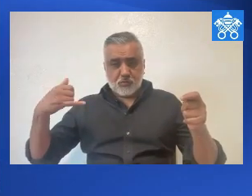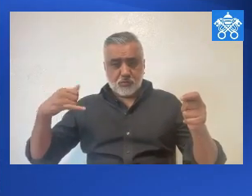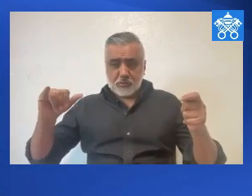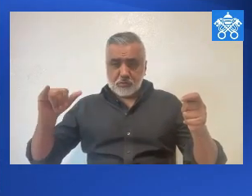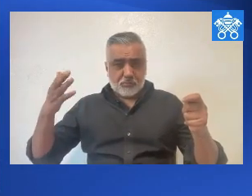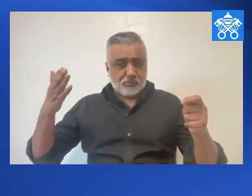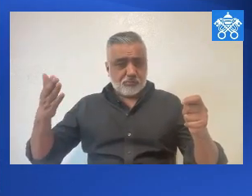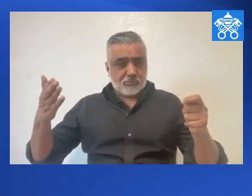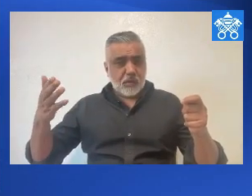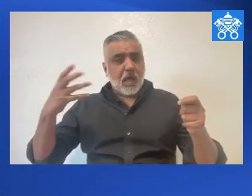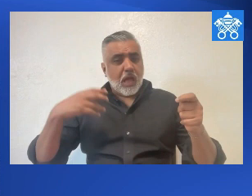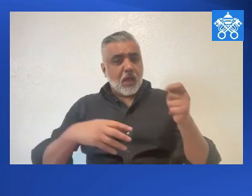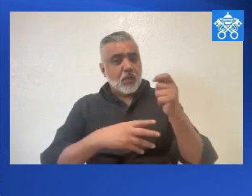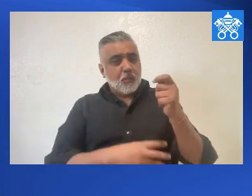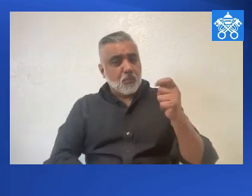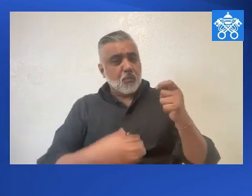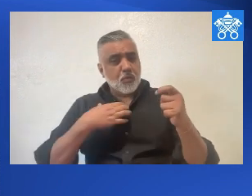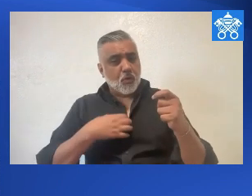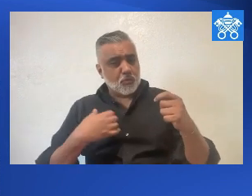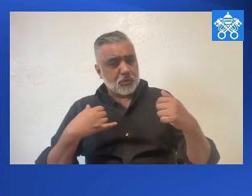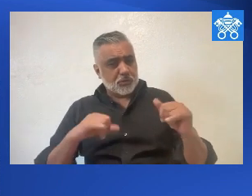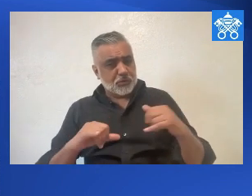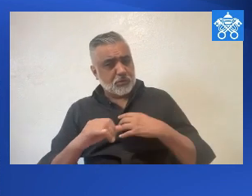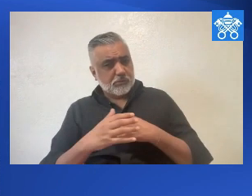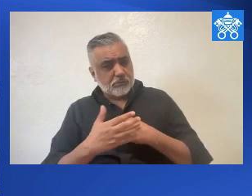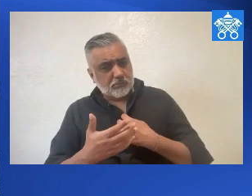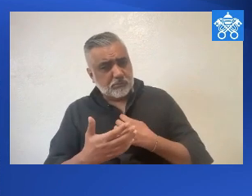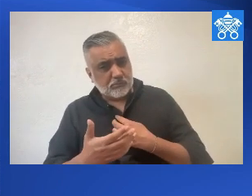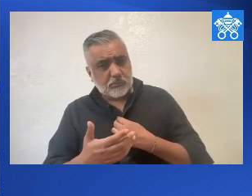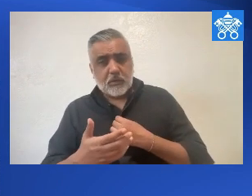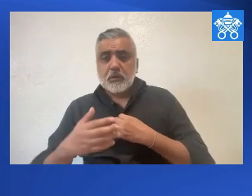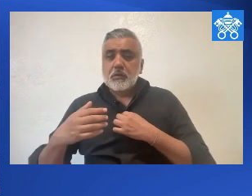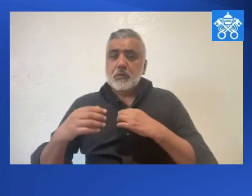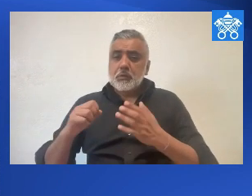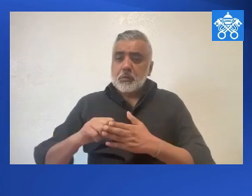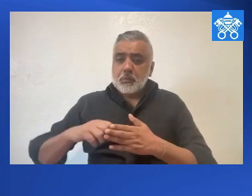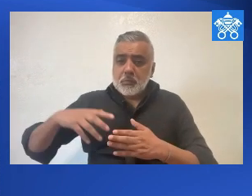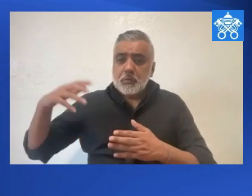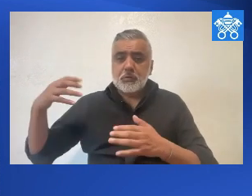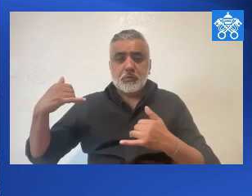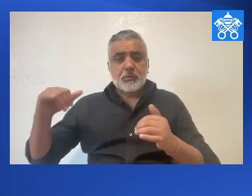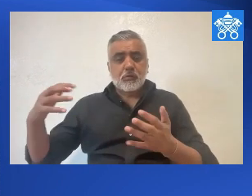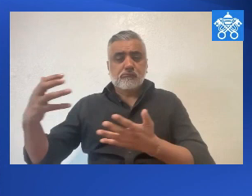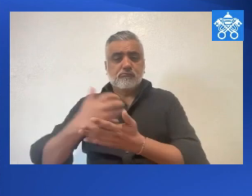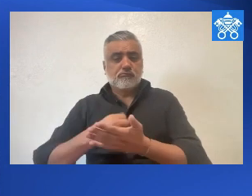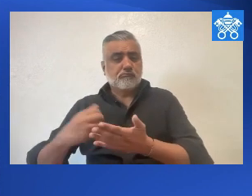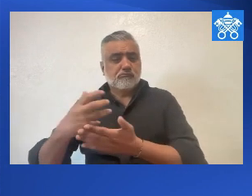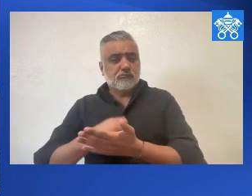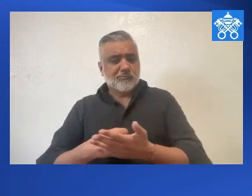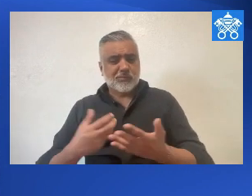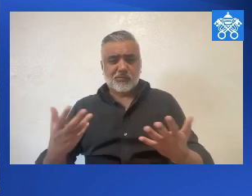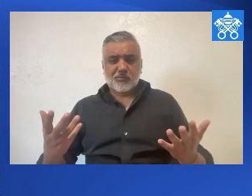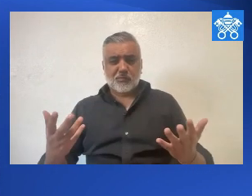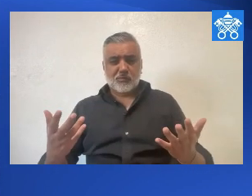for example, is still firmly on his throne, and the poor and the hungry remain so while the rich continue to